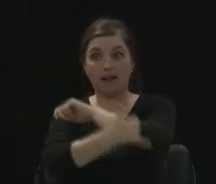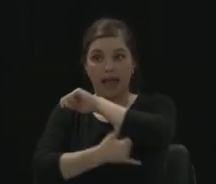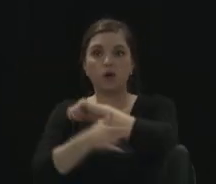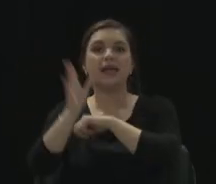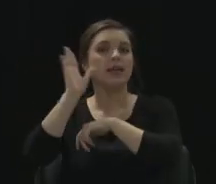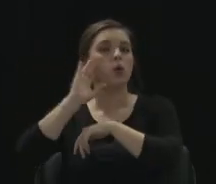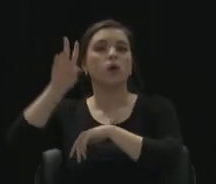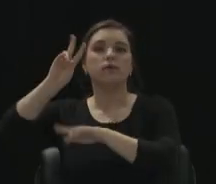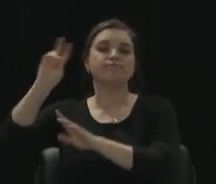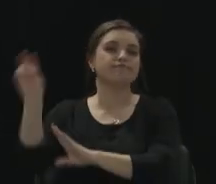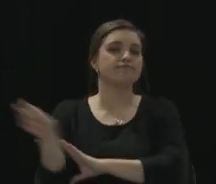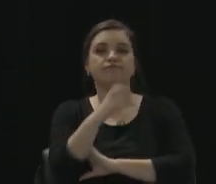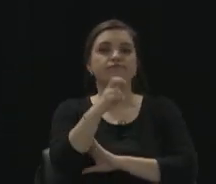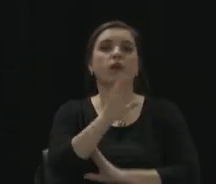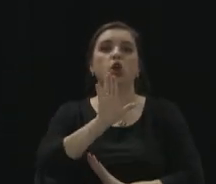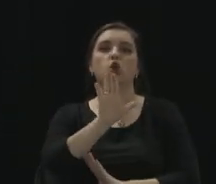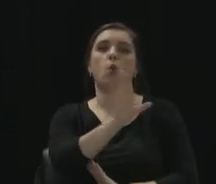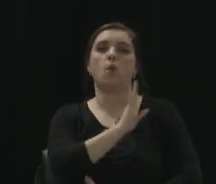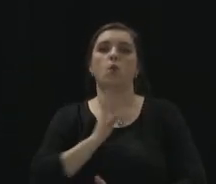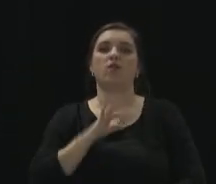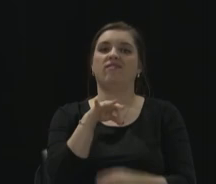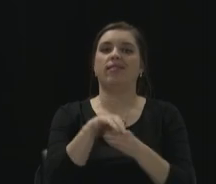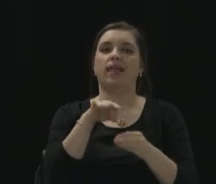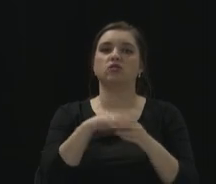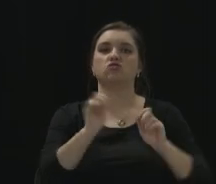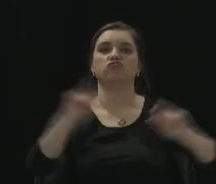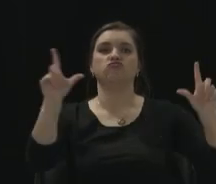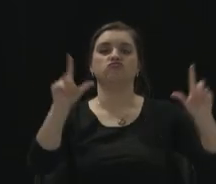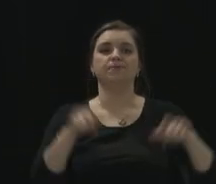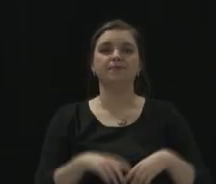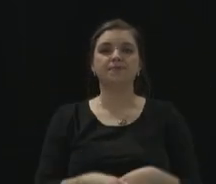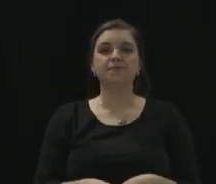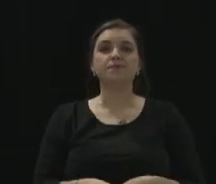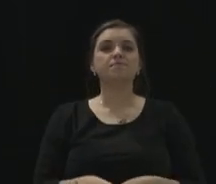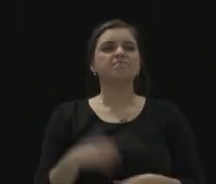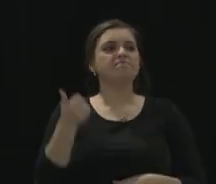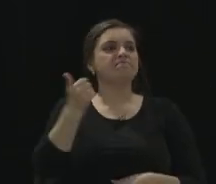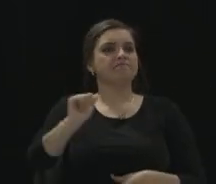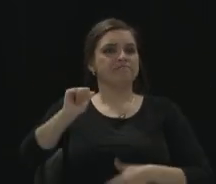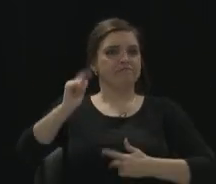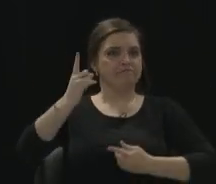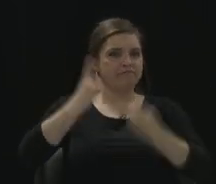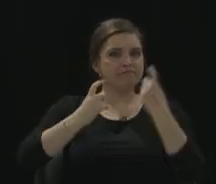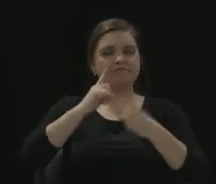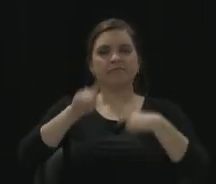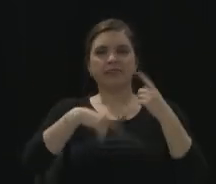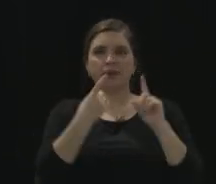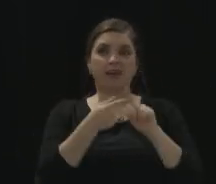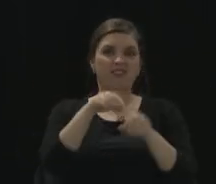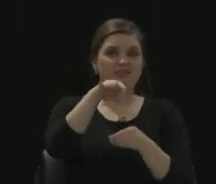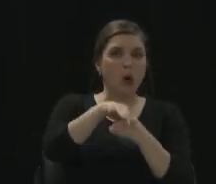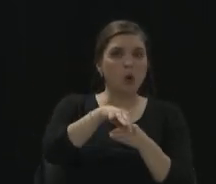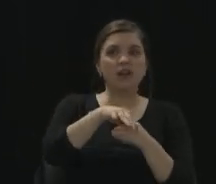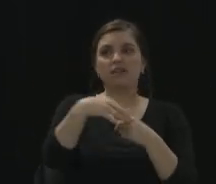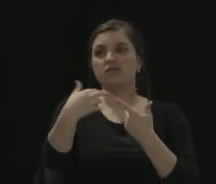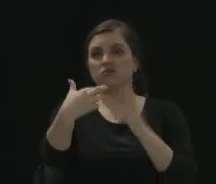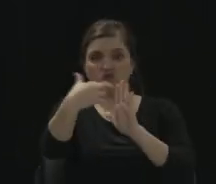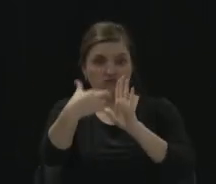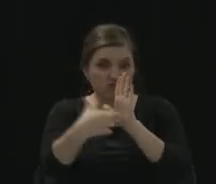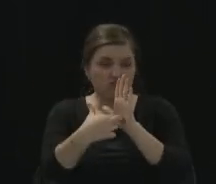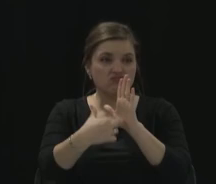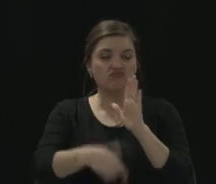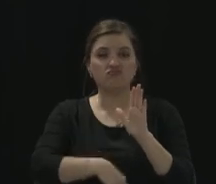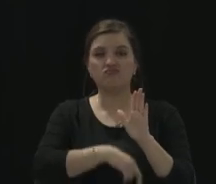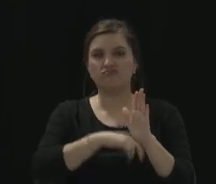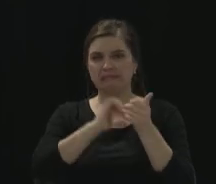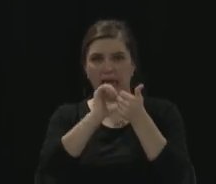of Elections. And we encourage anybody that has questions about voting, registration, how to get to